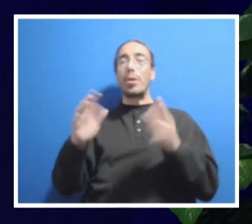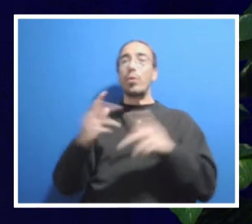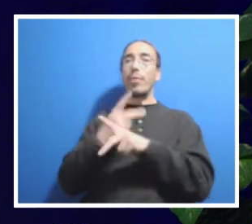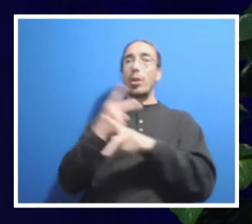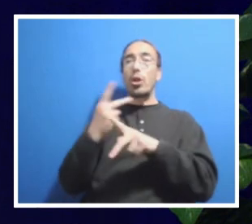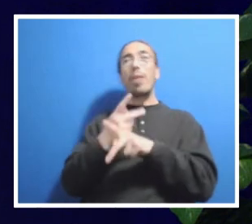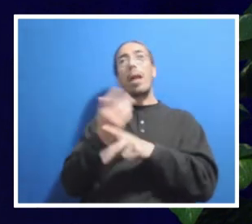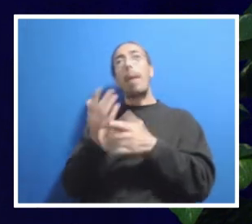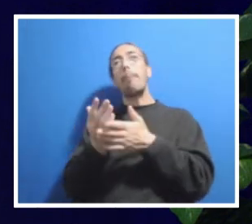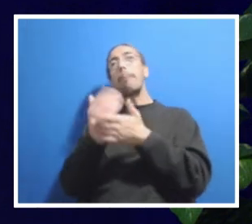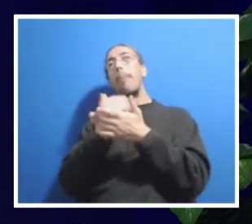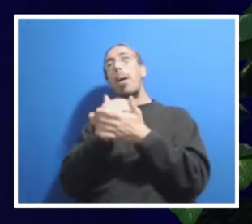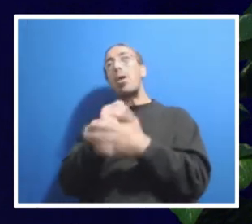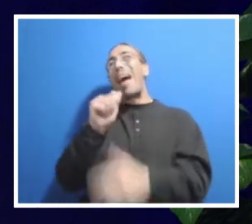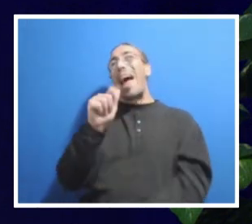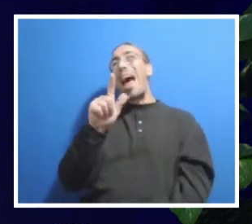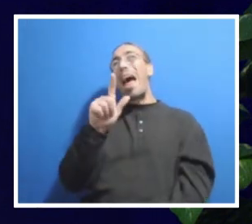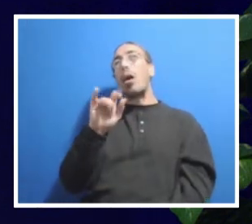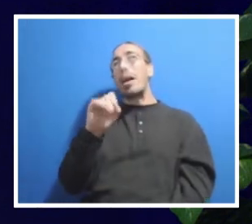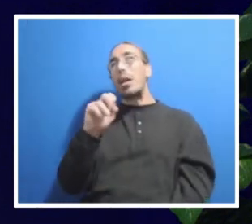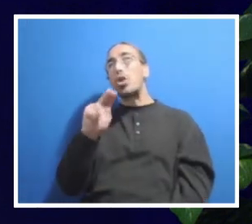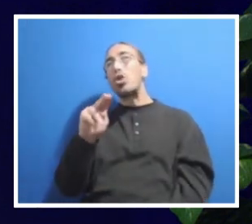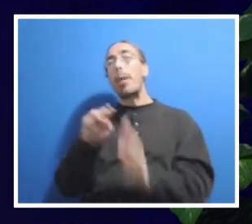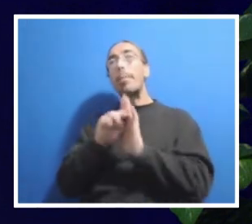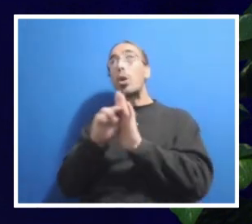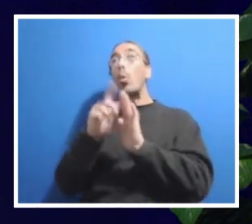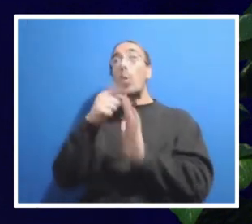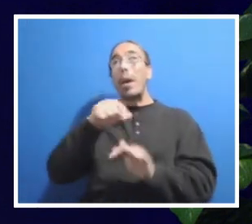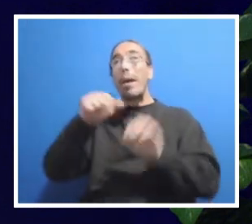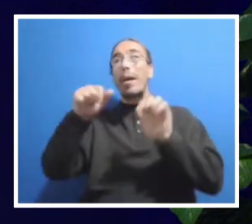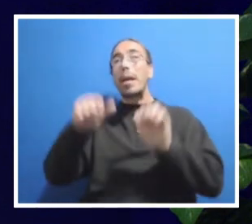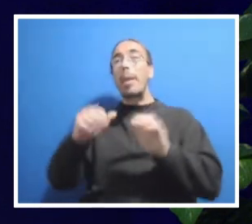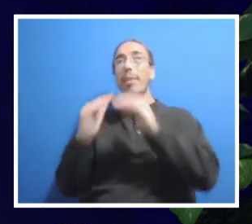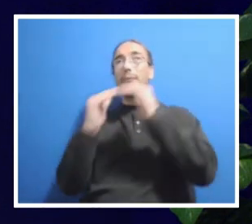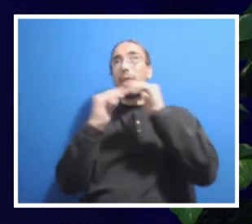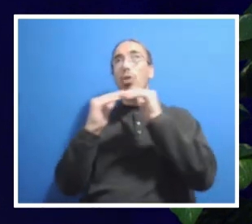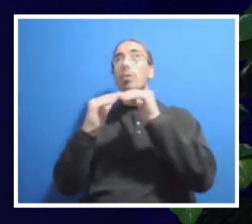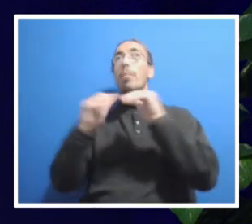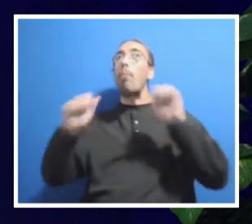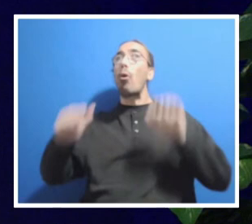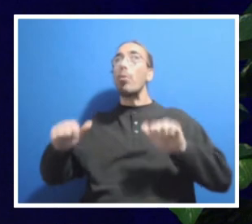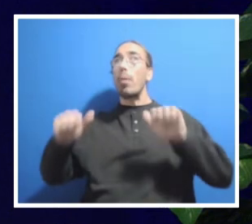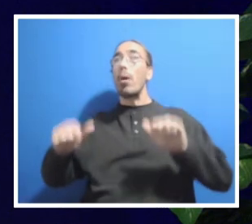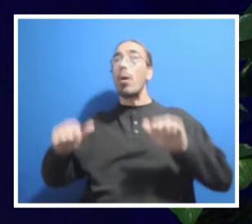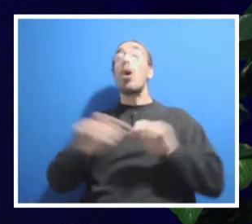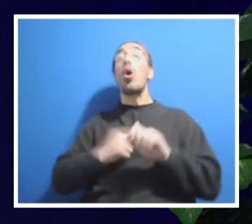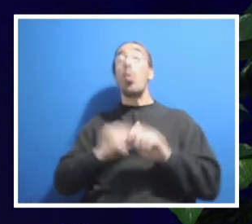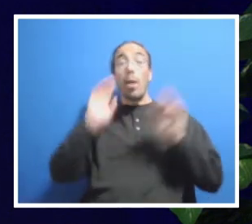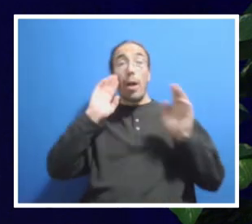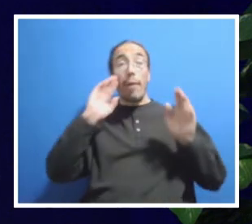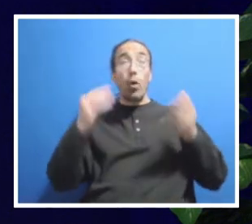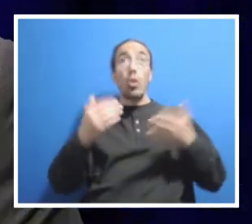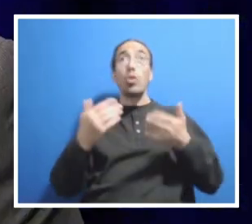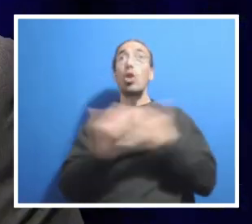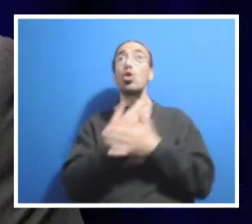so that we can try to be as fair and equitable as possible. Again, we're going to focus on new revenue strategies as well.